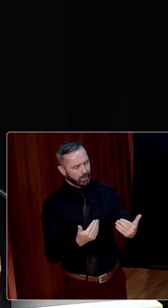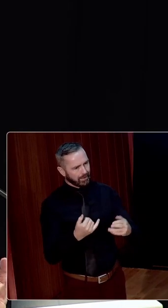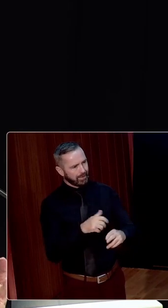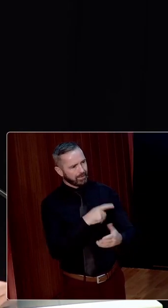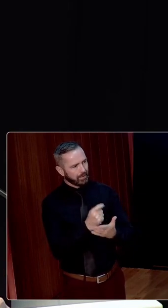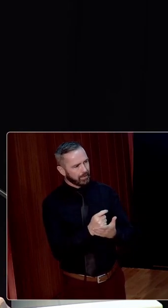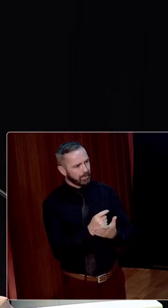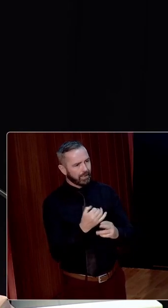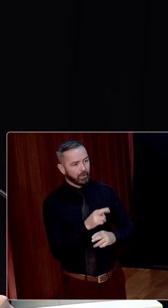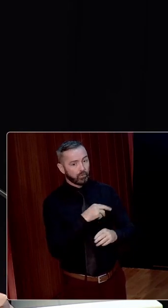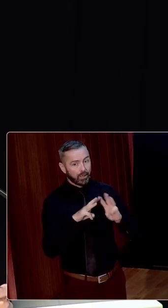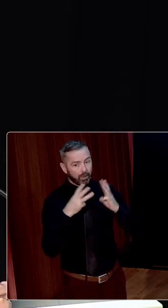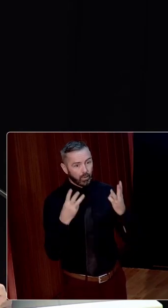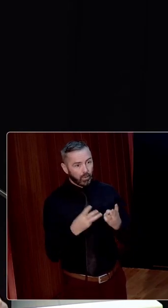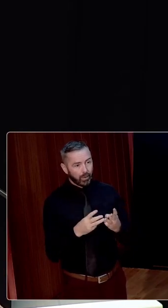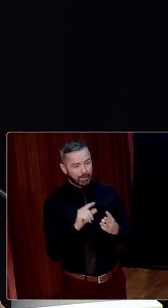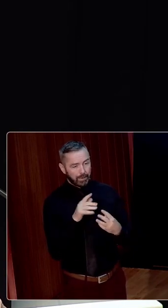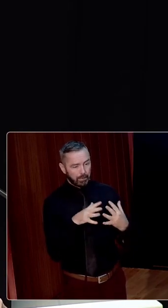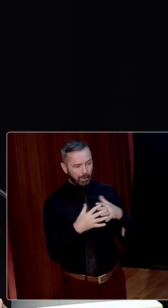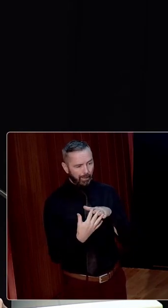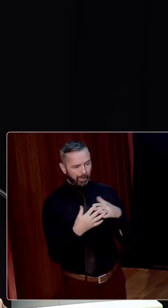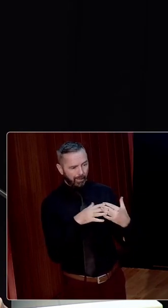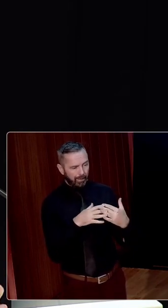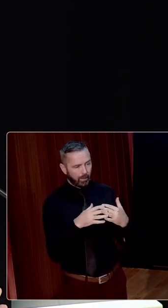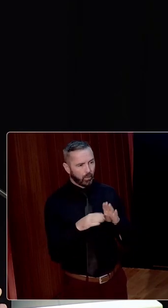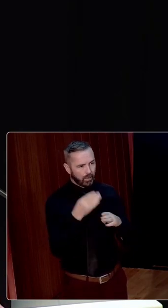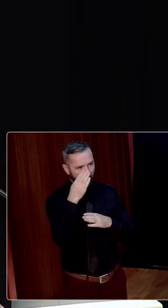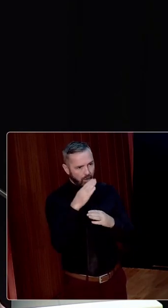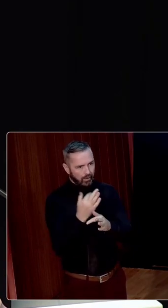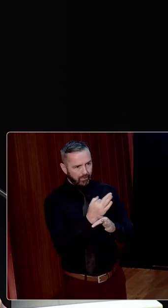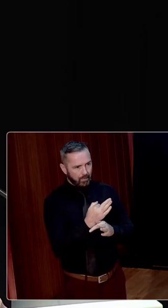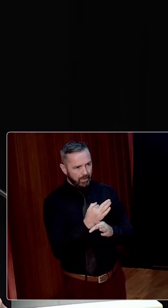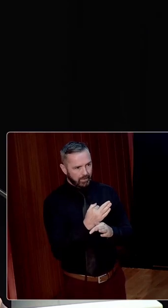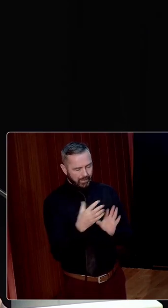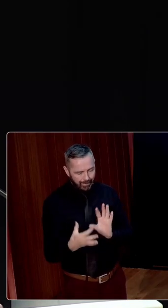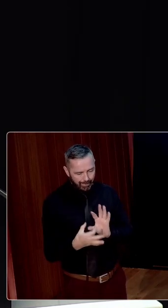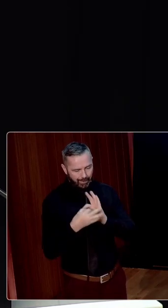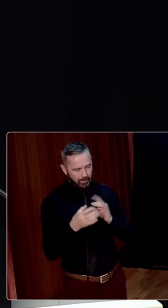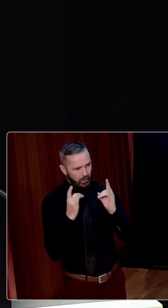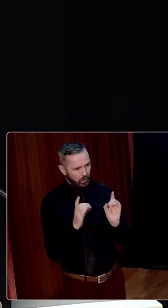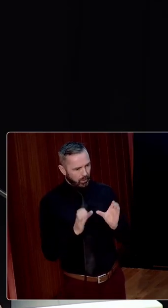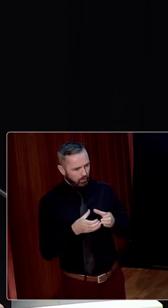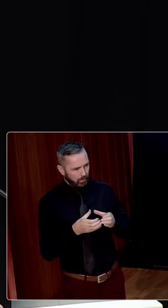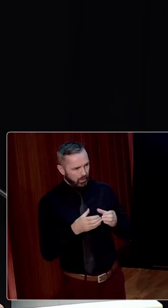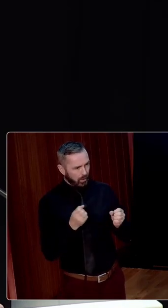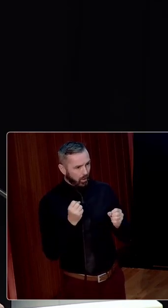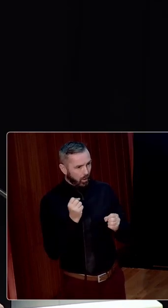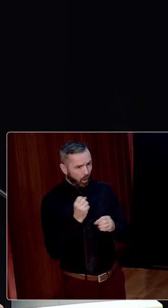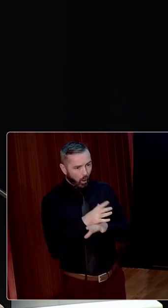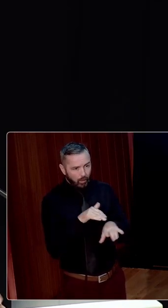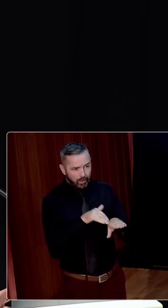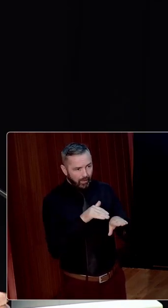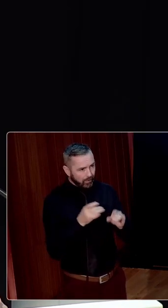rhetoric, in the real world there were both messy Irish families, intimate human groupings subject to all the vagaries